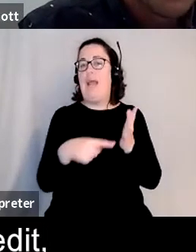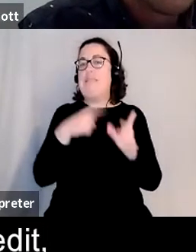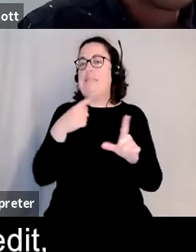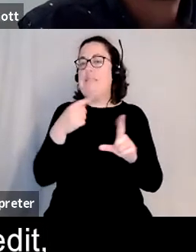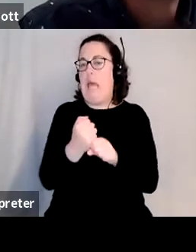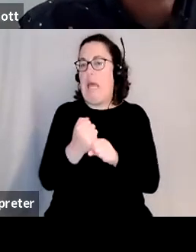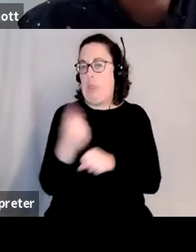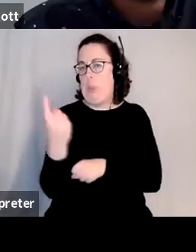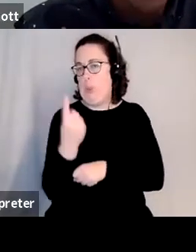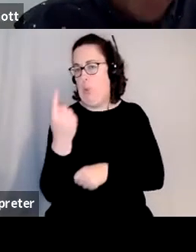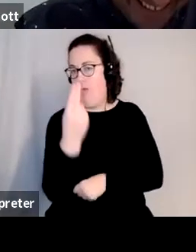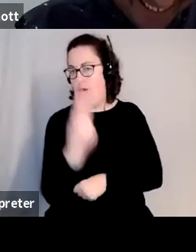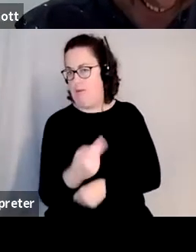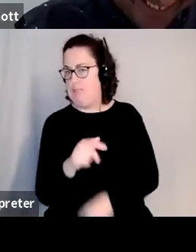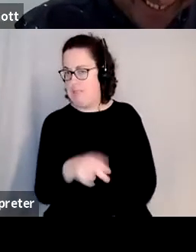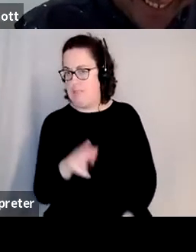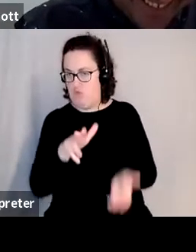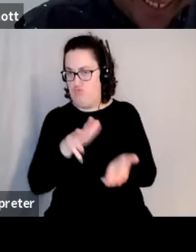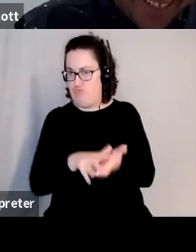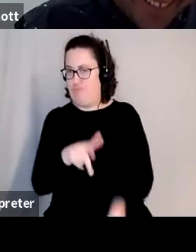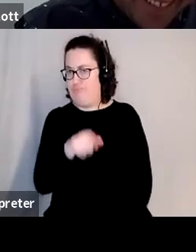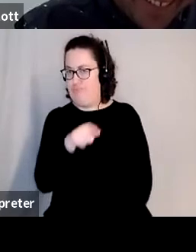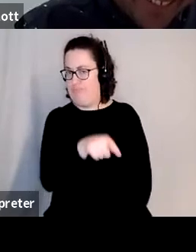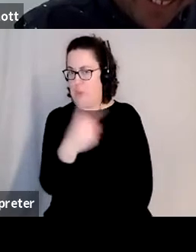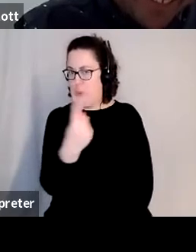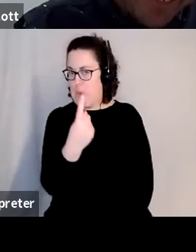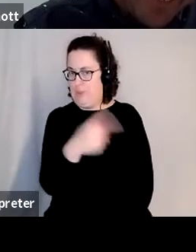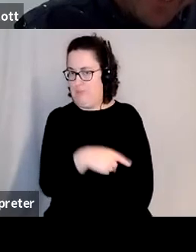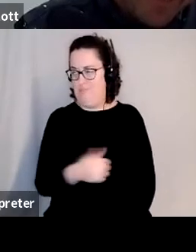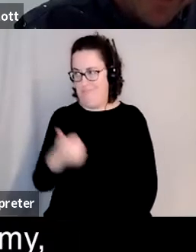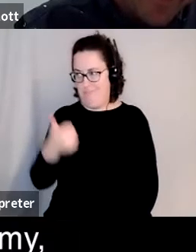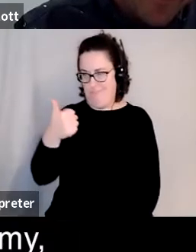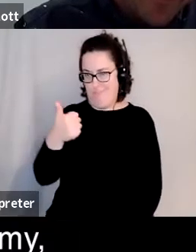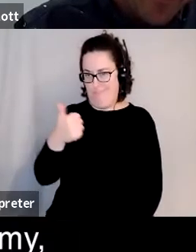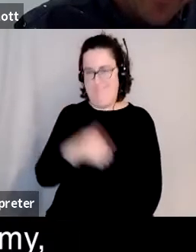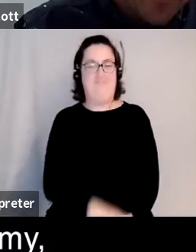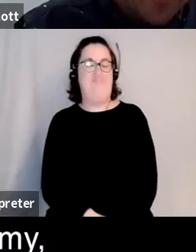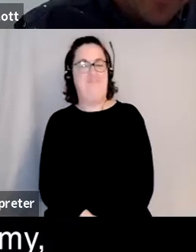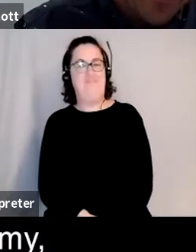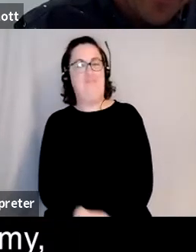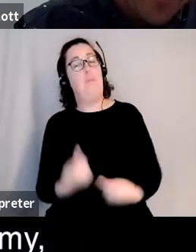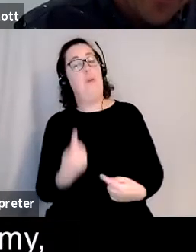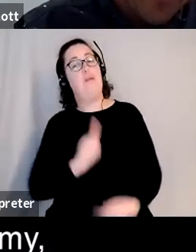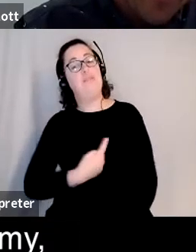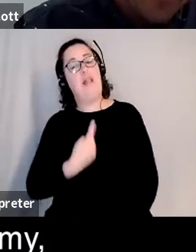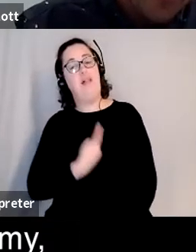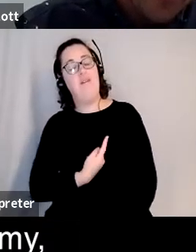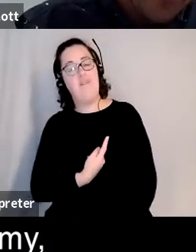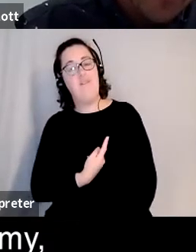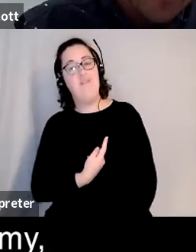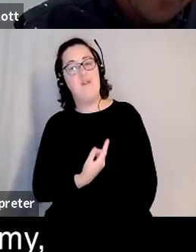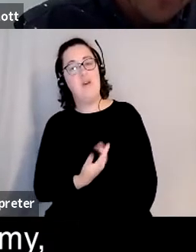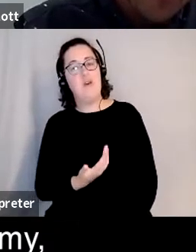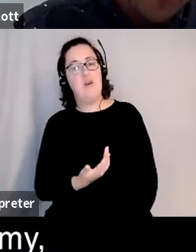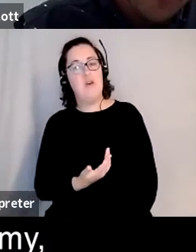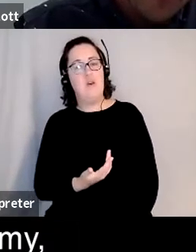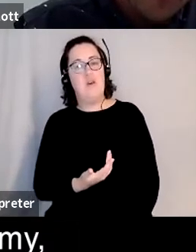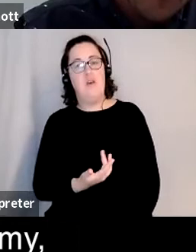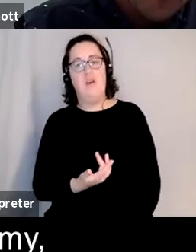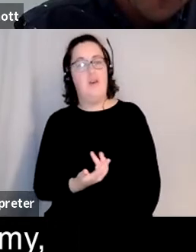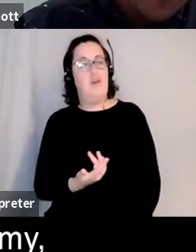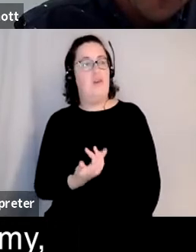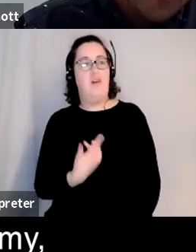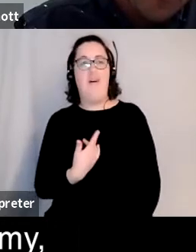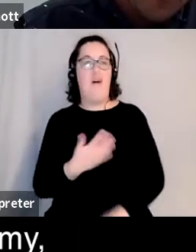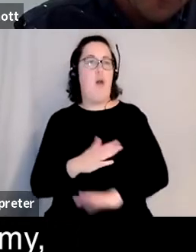but thank you for me um a lot of i think as you know my my i'm not as profound